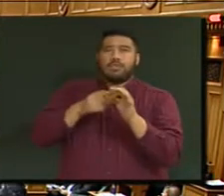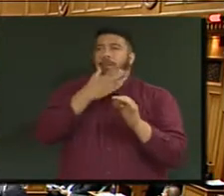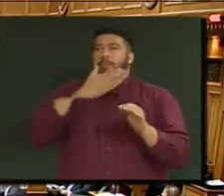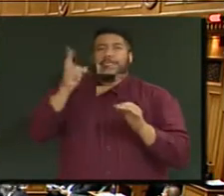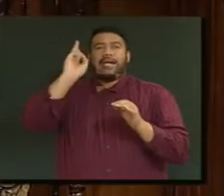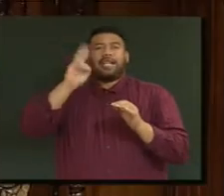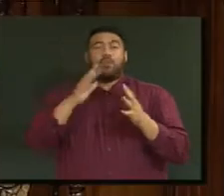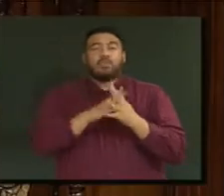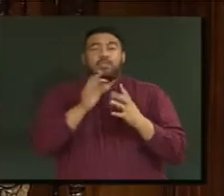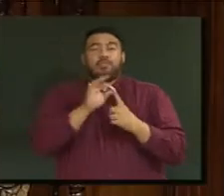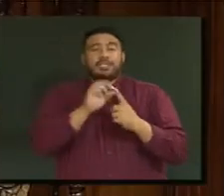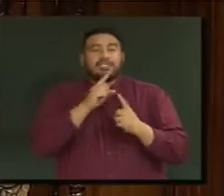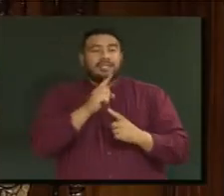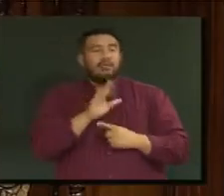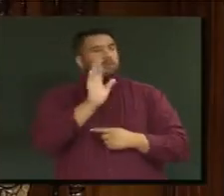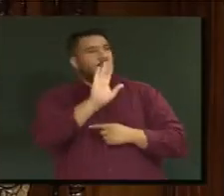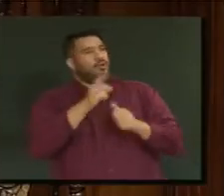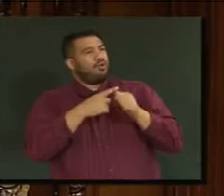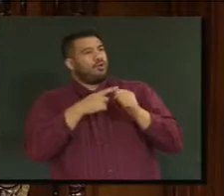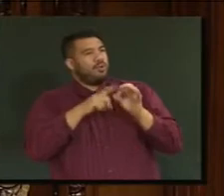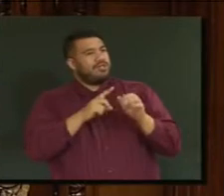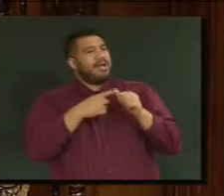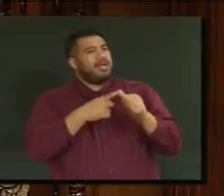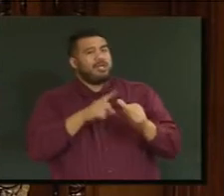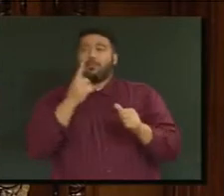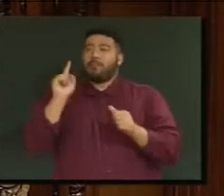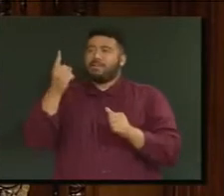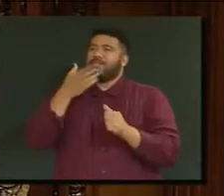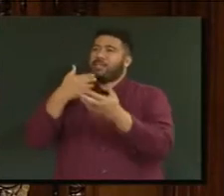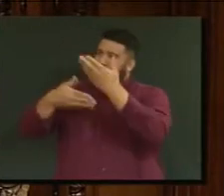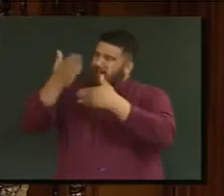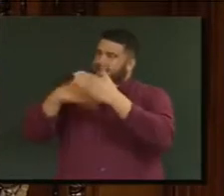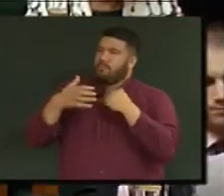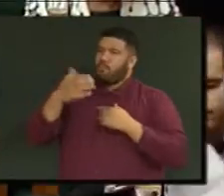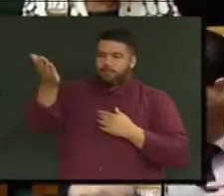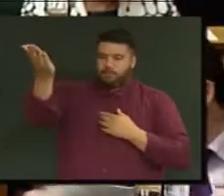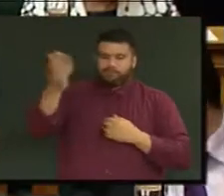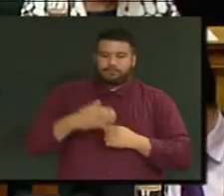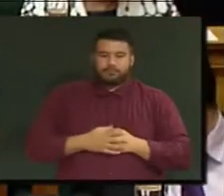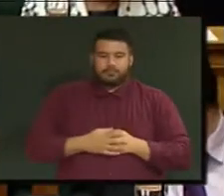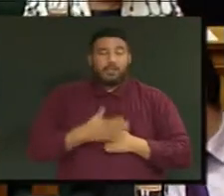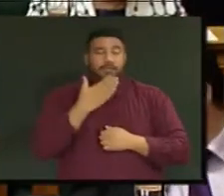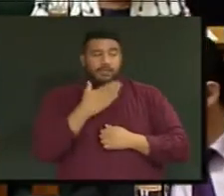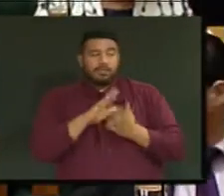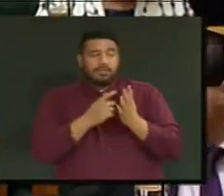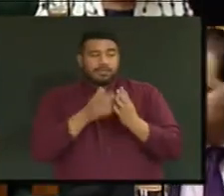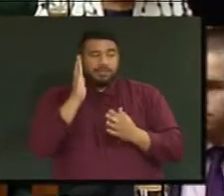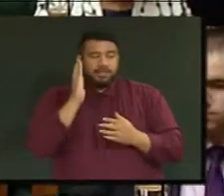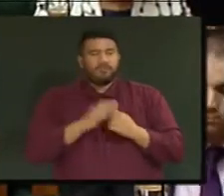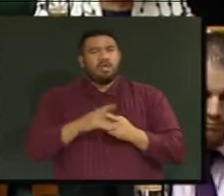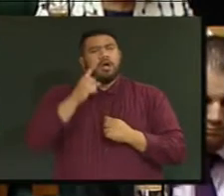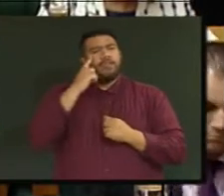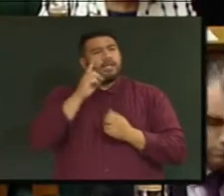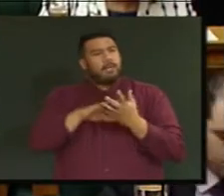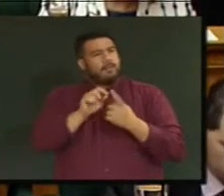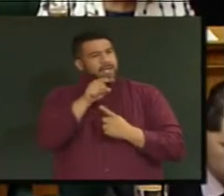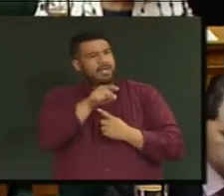No, the question's been answered, but the Minister can complete his answer if he wants. As I say, Mr Speaker, I think the member may misunderstand